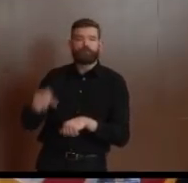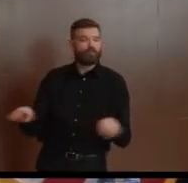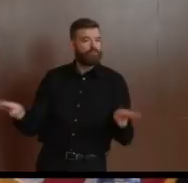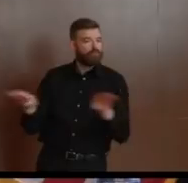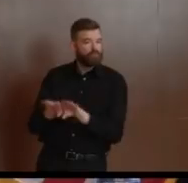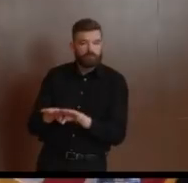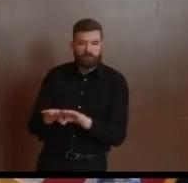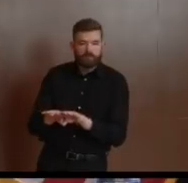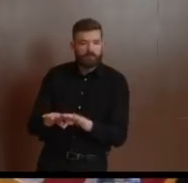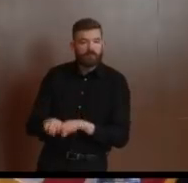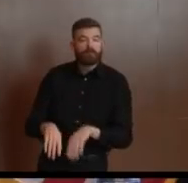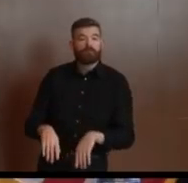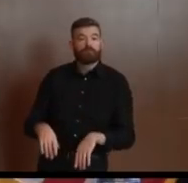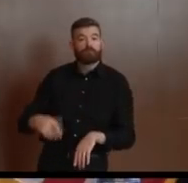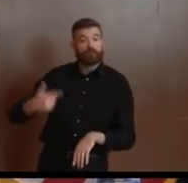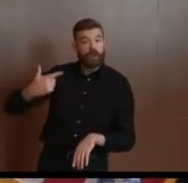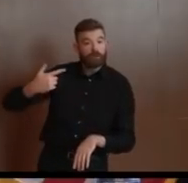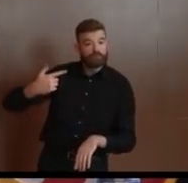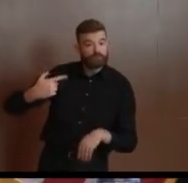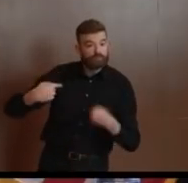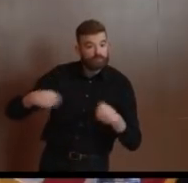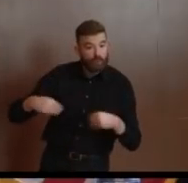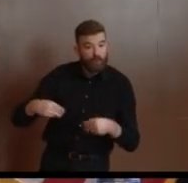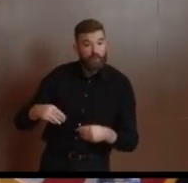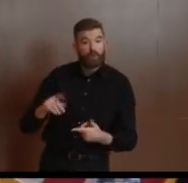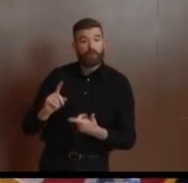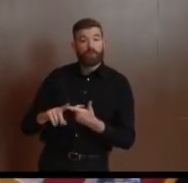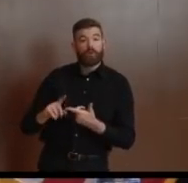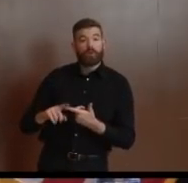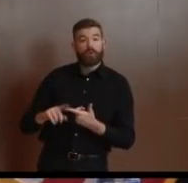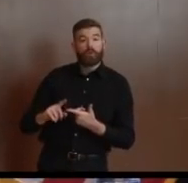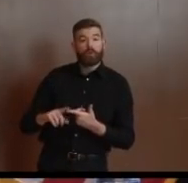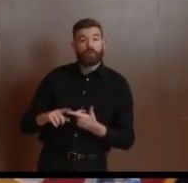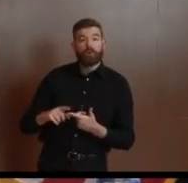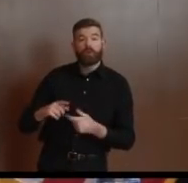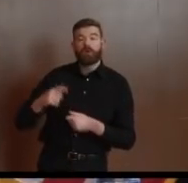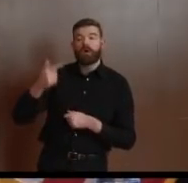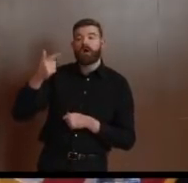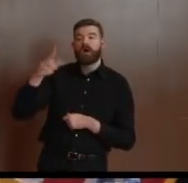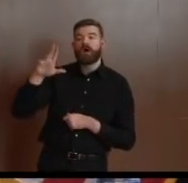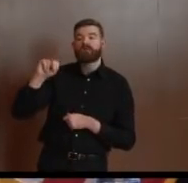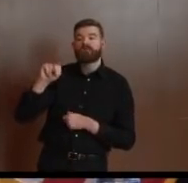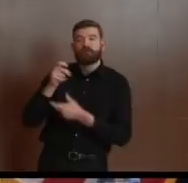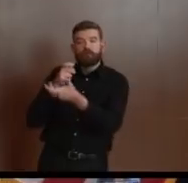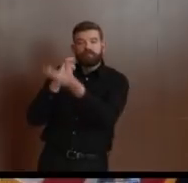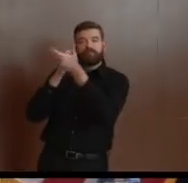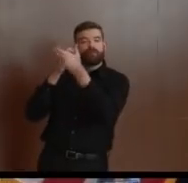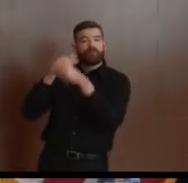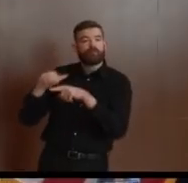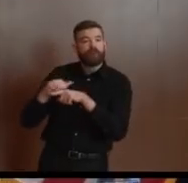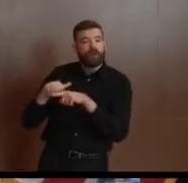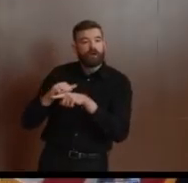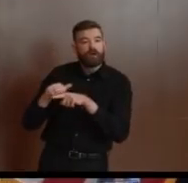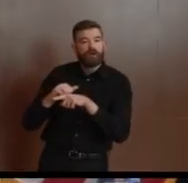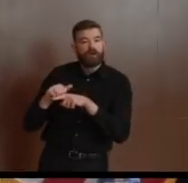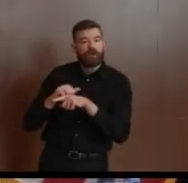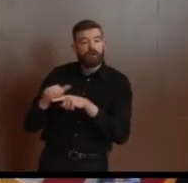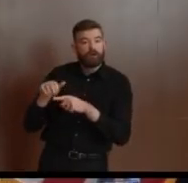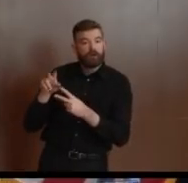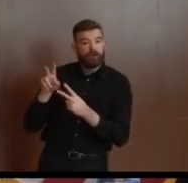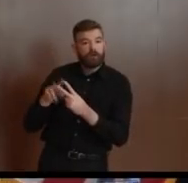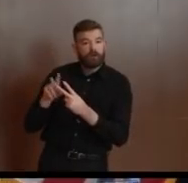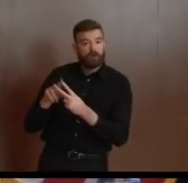and gun ranges. Your bill, your executive order specifically says that people that are low-income will be